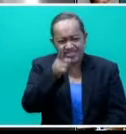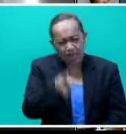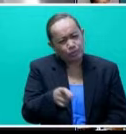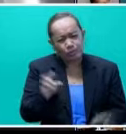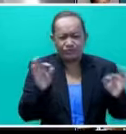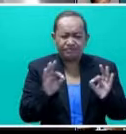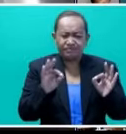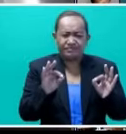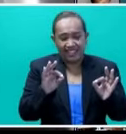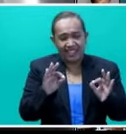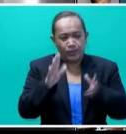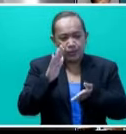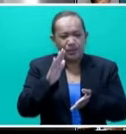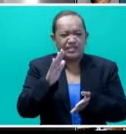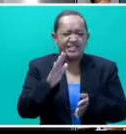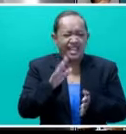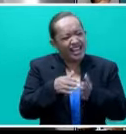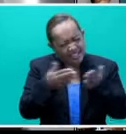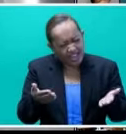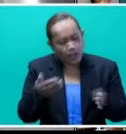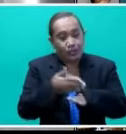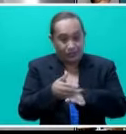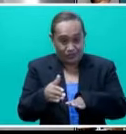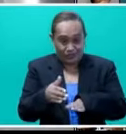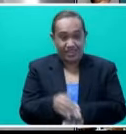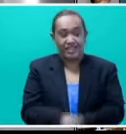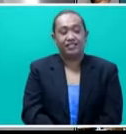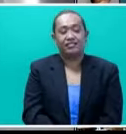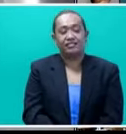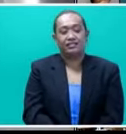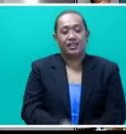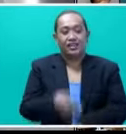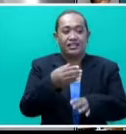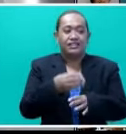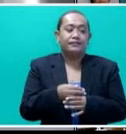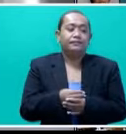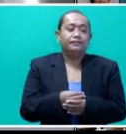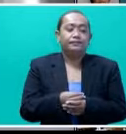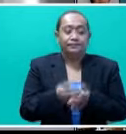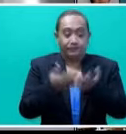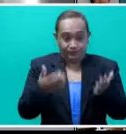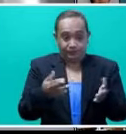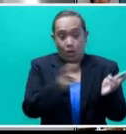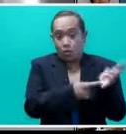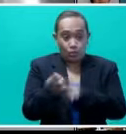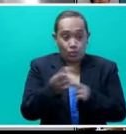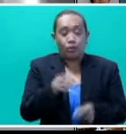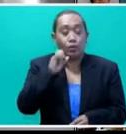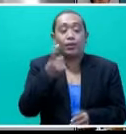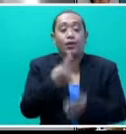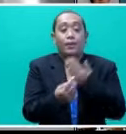,900 and close to 2,900 plus students in the rural, maritime areas will be coordinated by schools.